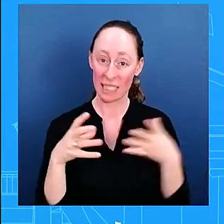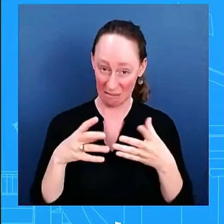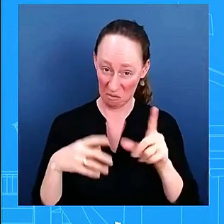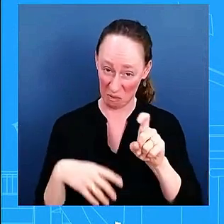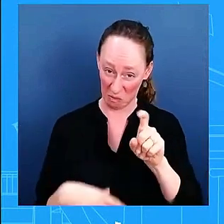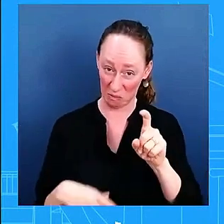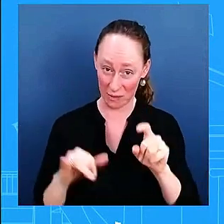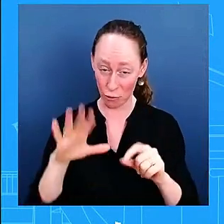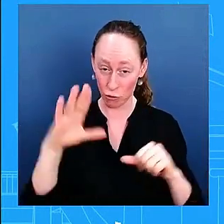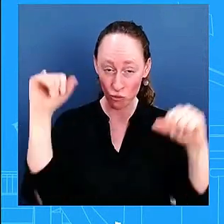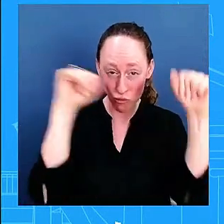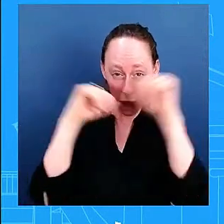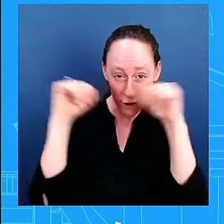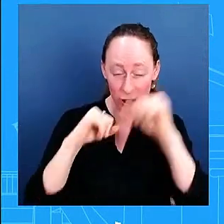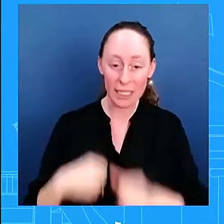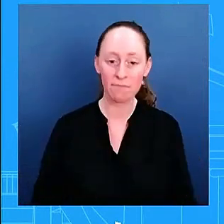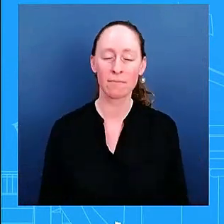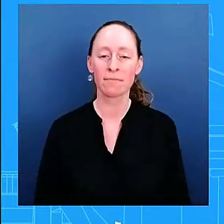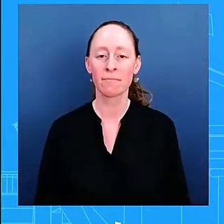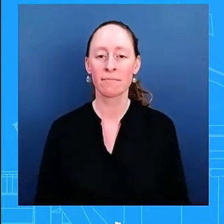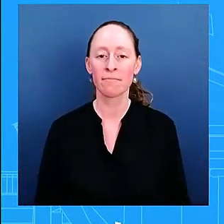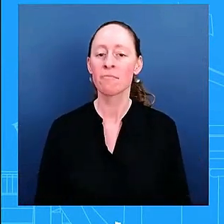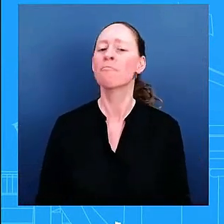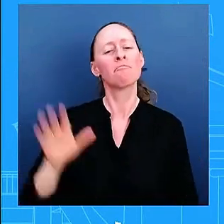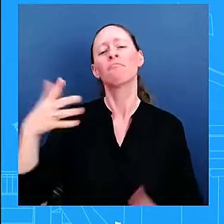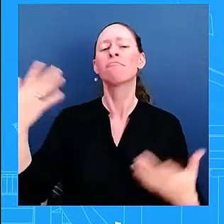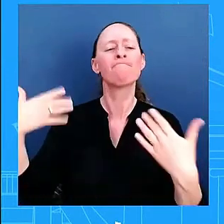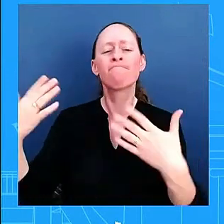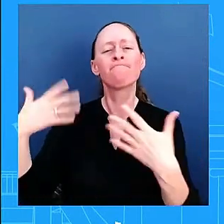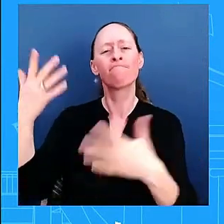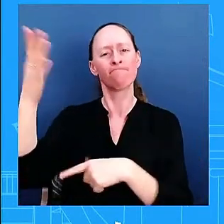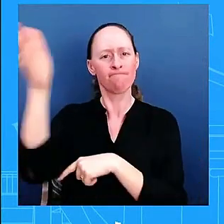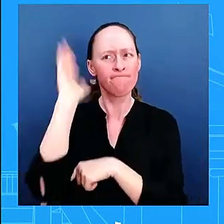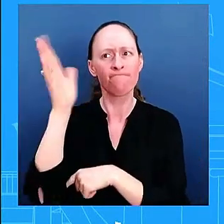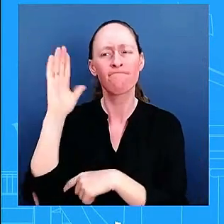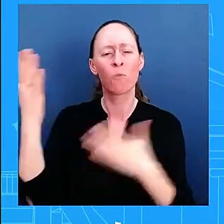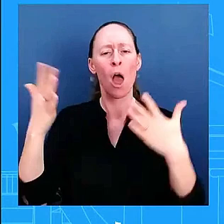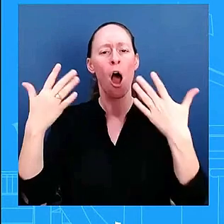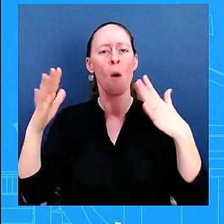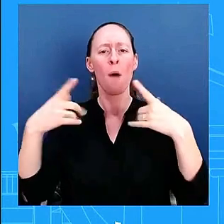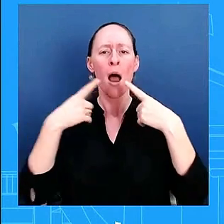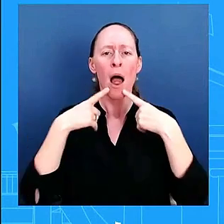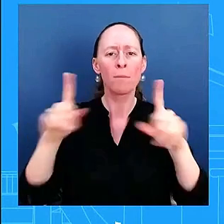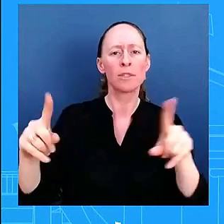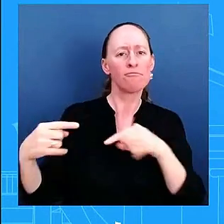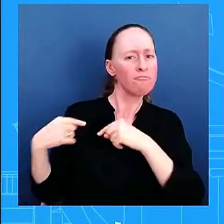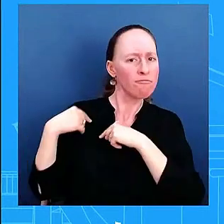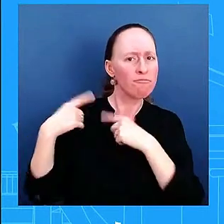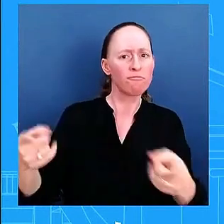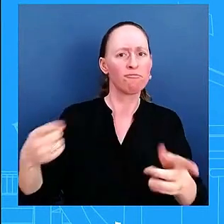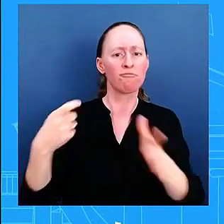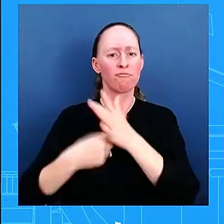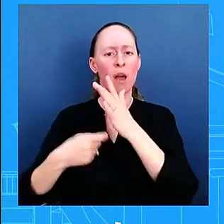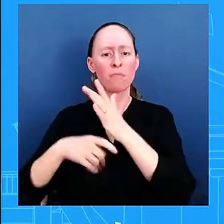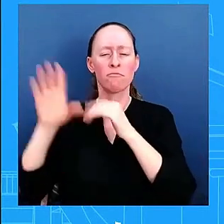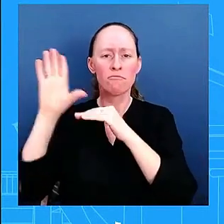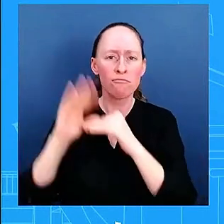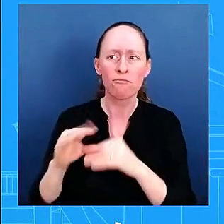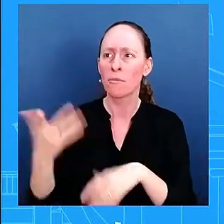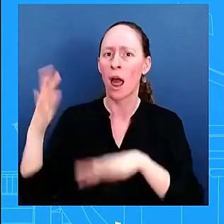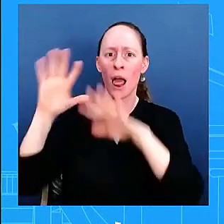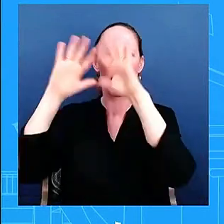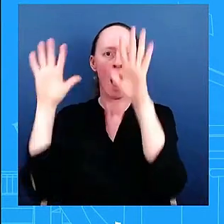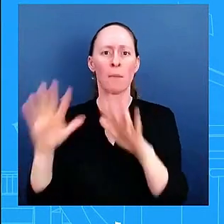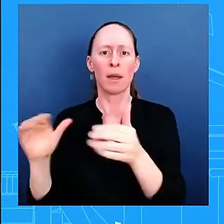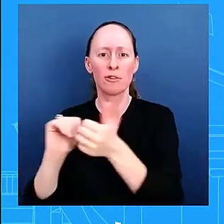for them whether it's lowering costs climate change uh powering up uh an economy continuing to move that economy forward